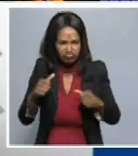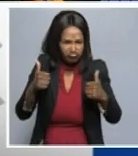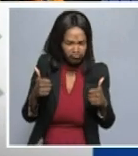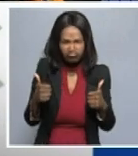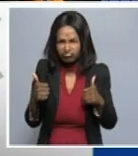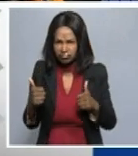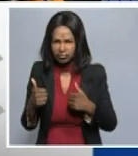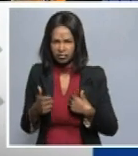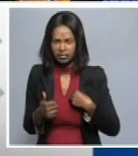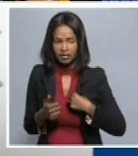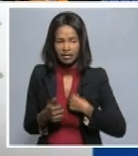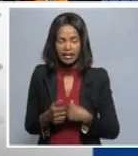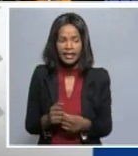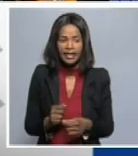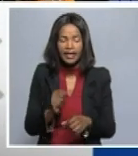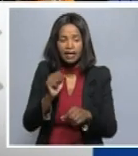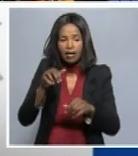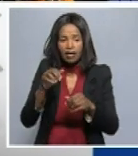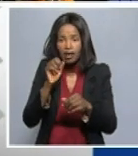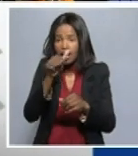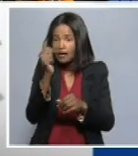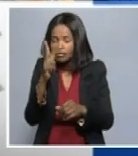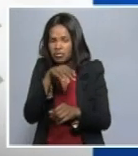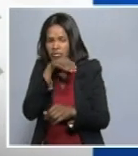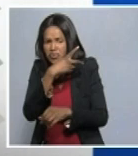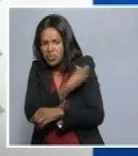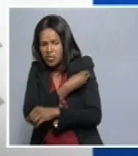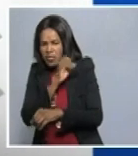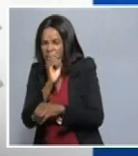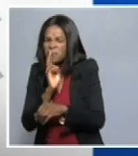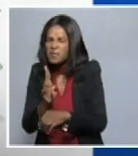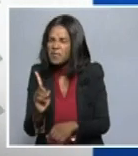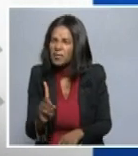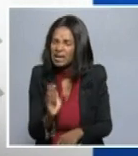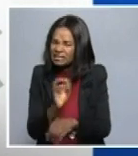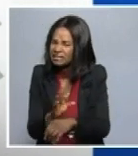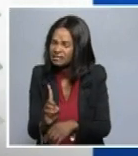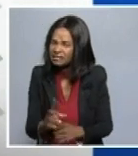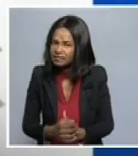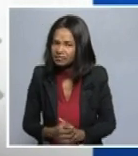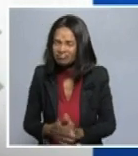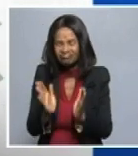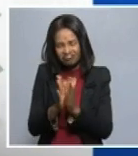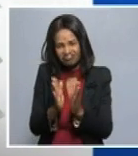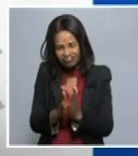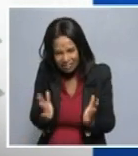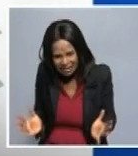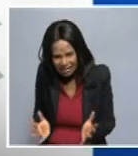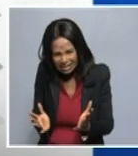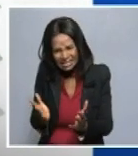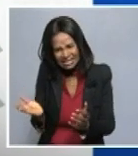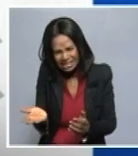to say to those who have not received the vaccine yet? I would encourage them to go ahead and take the vaccine because